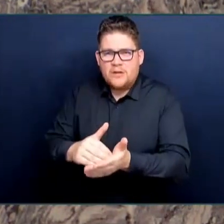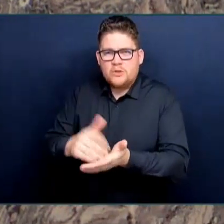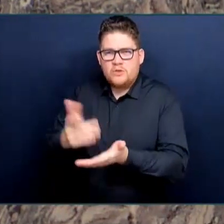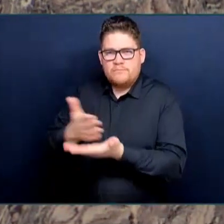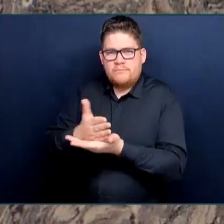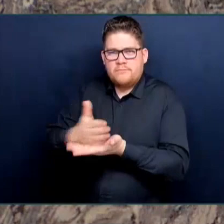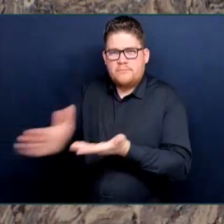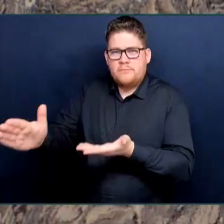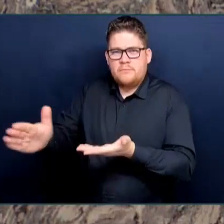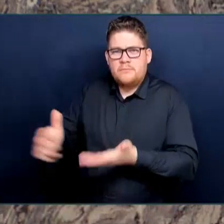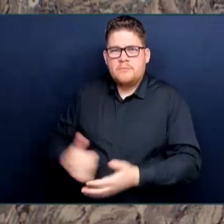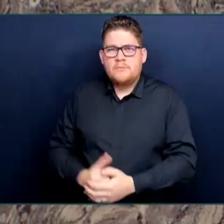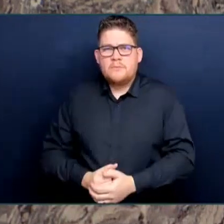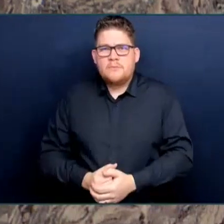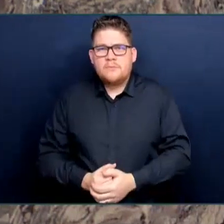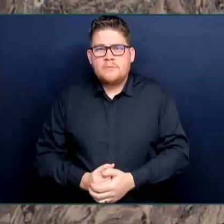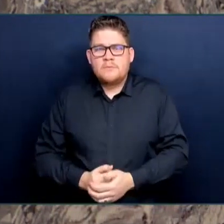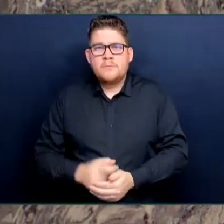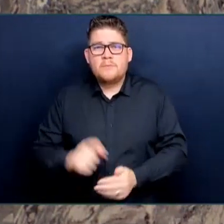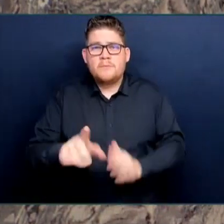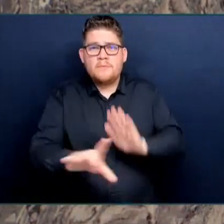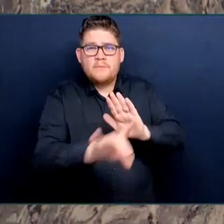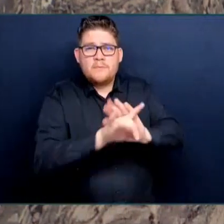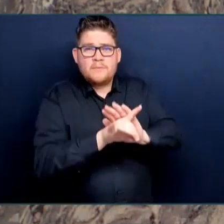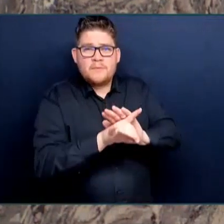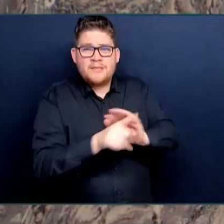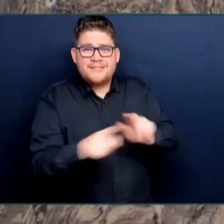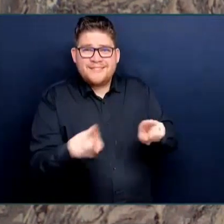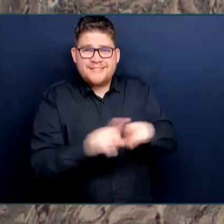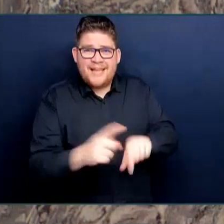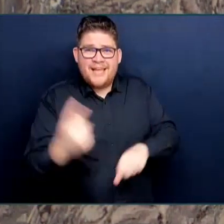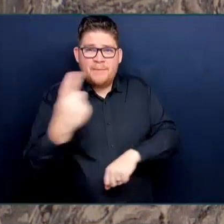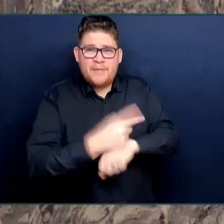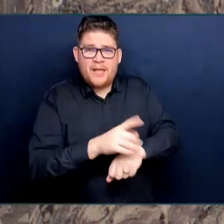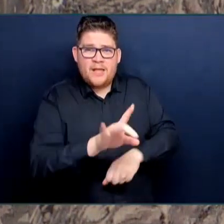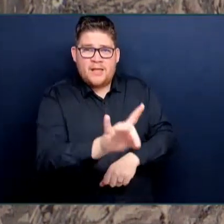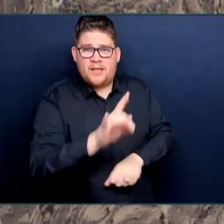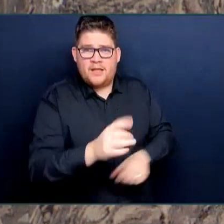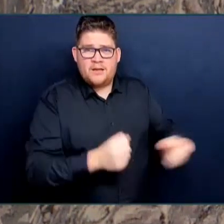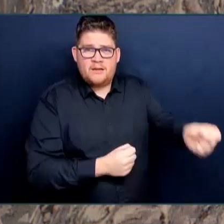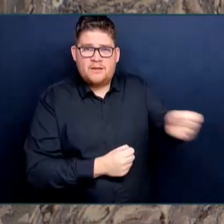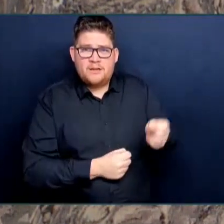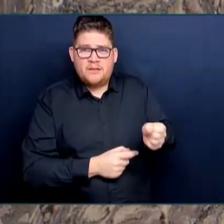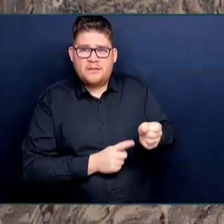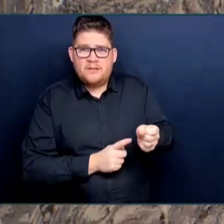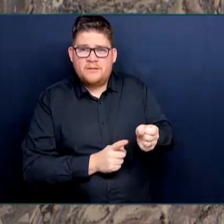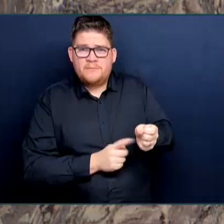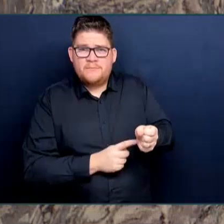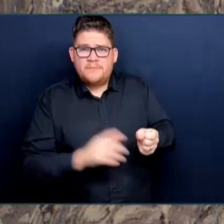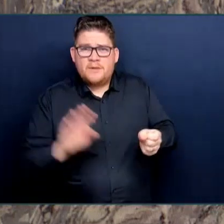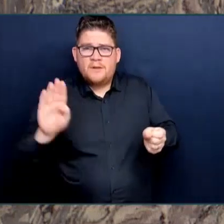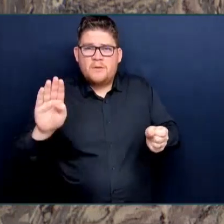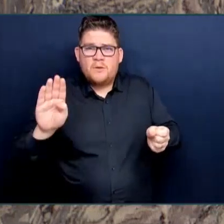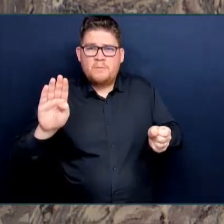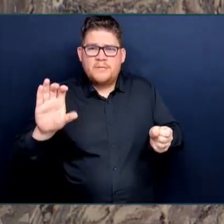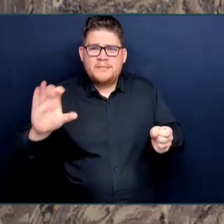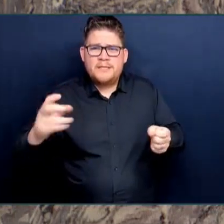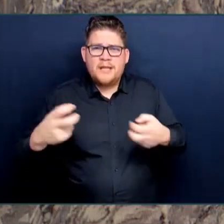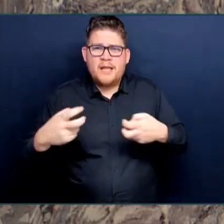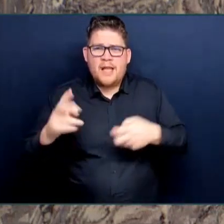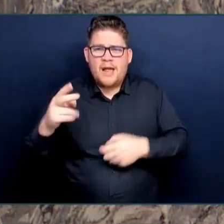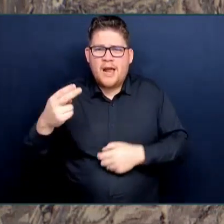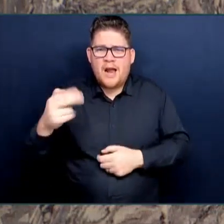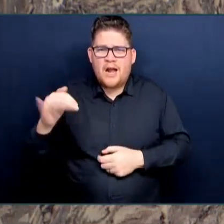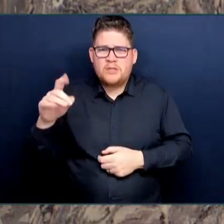,000. This isn't severance. It's double-dipping. Will the Premier personally take responsibility for his decision to hand